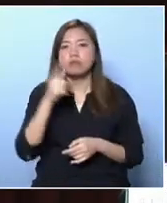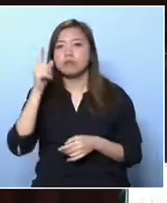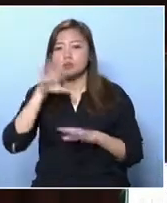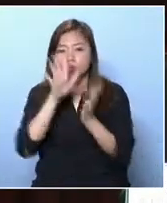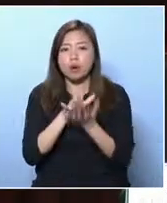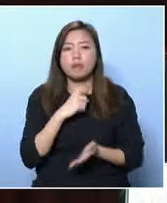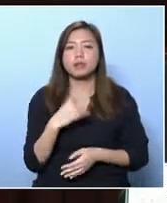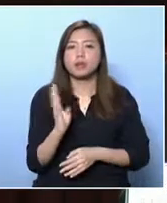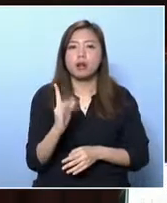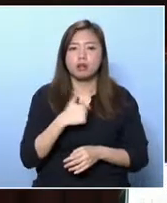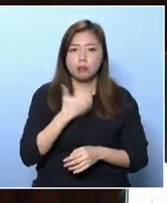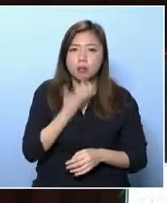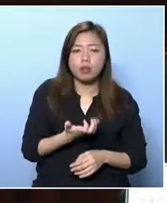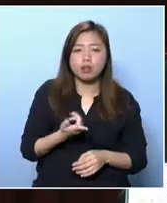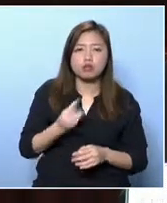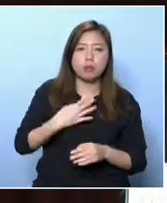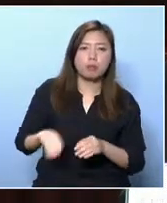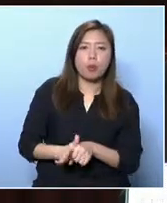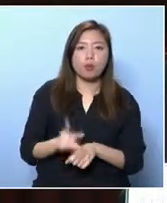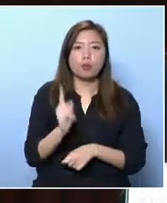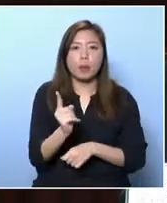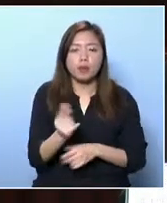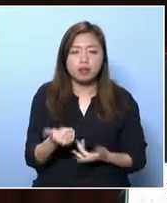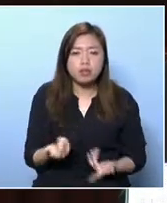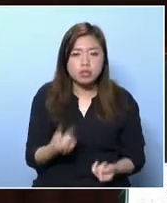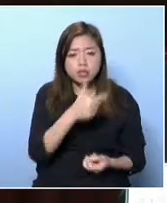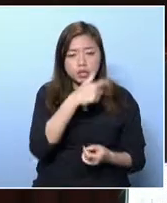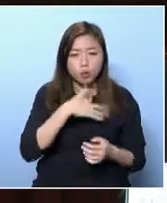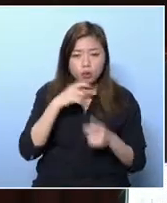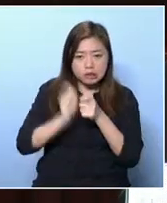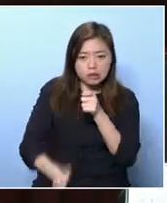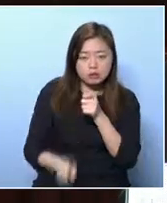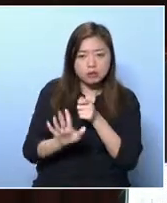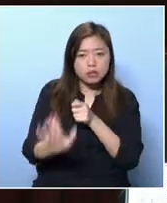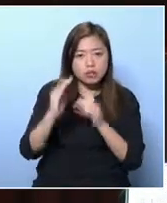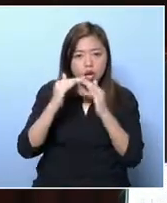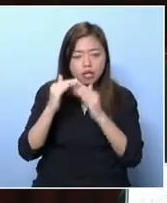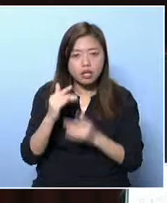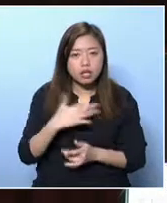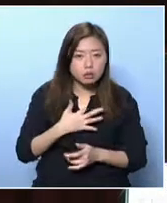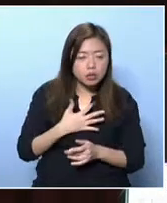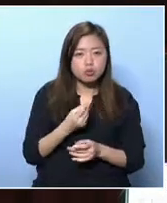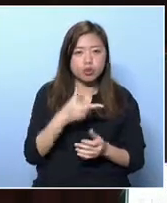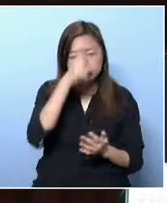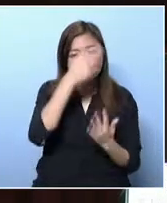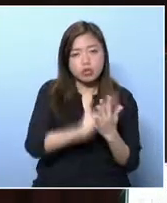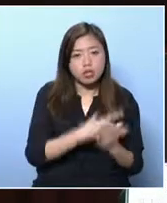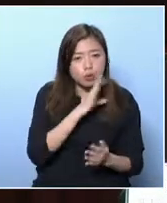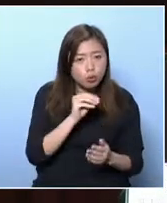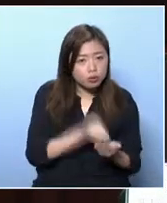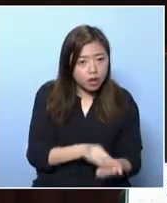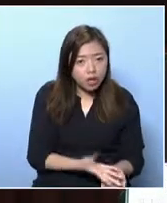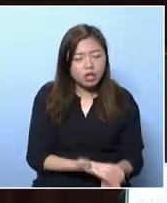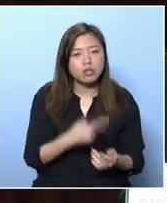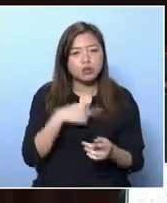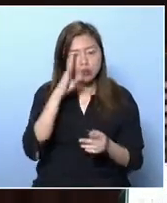So that's insufficient to meet the full expense. They will have to pay, for example, $100 additionally per month on